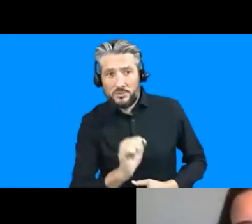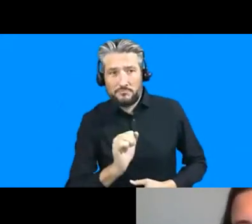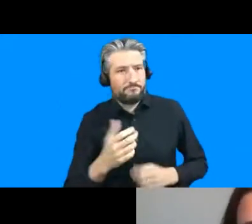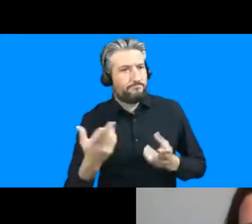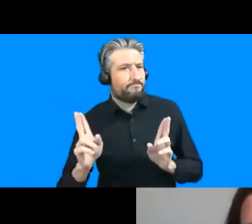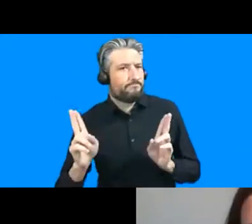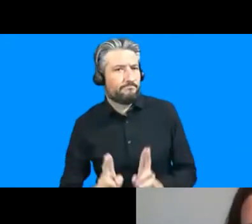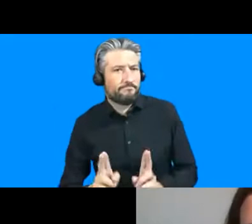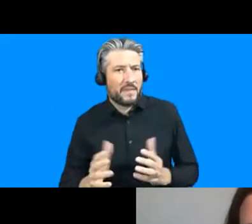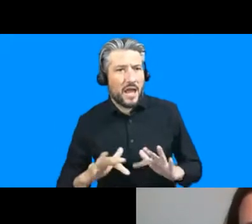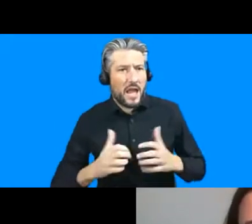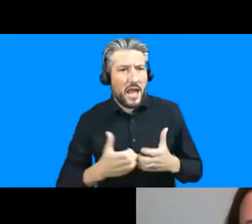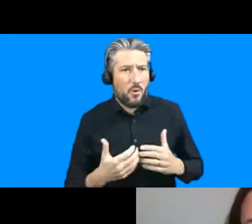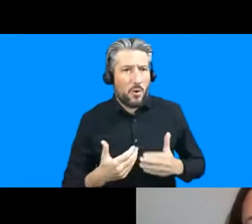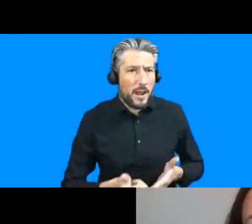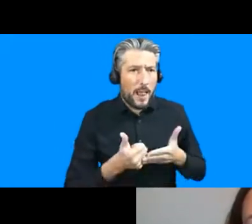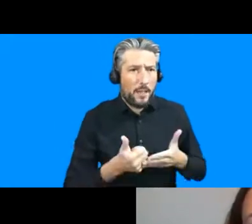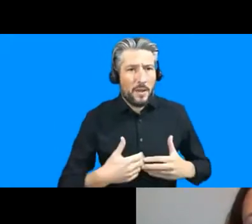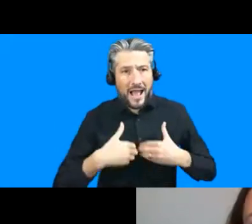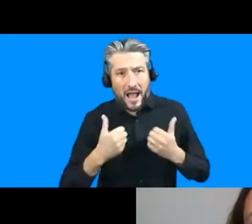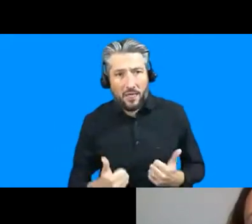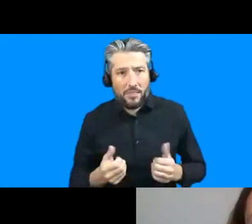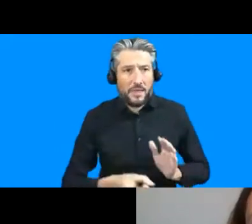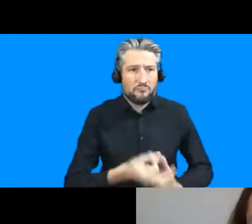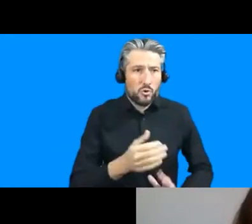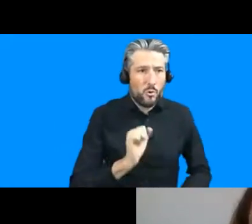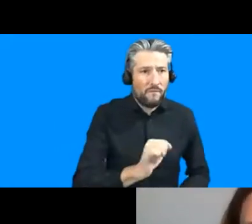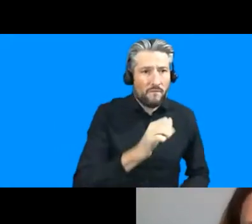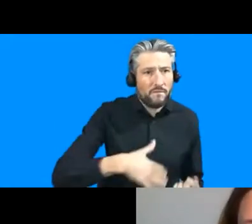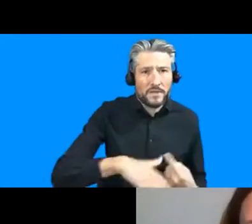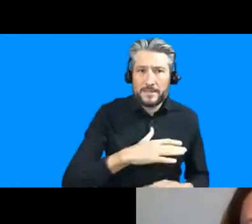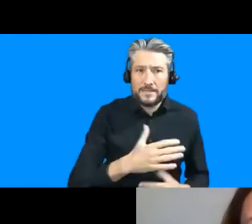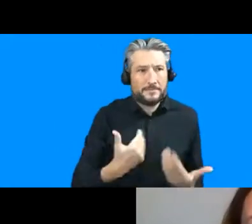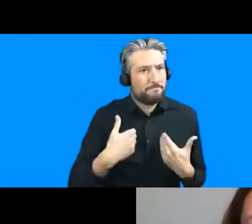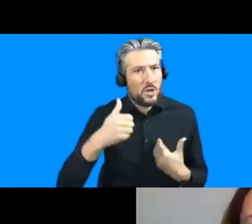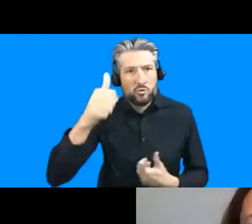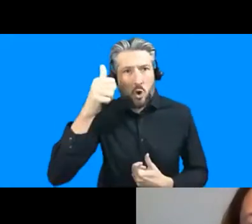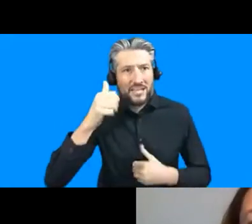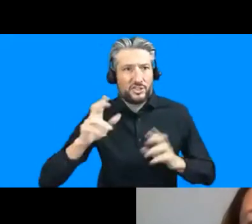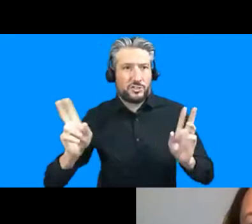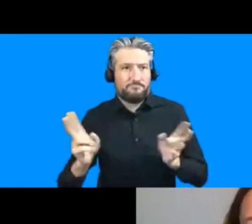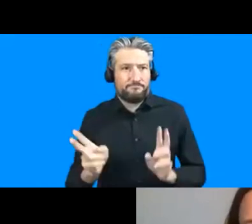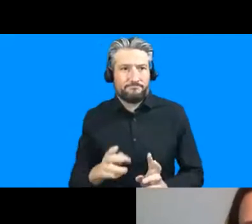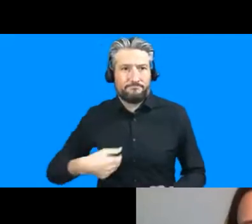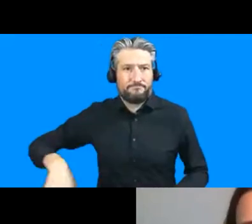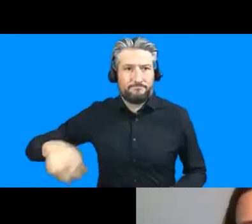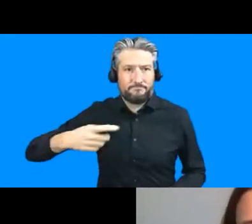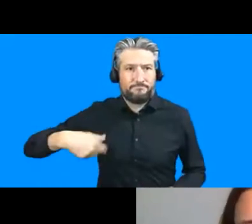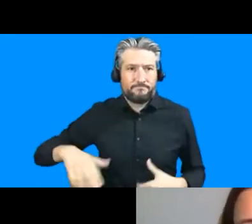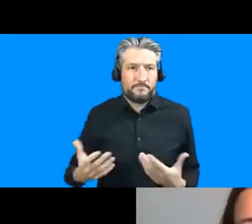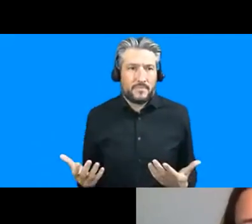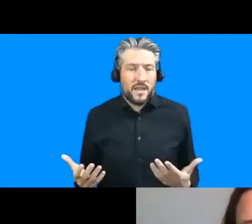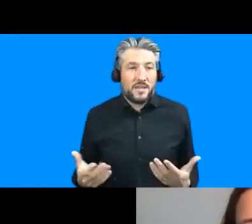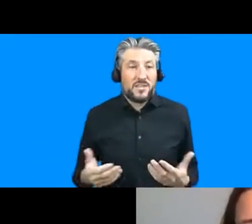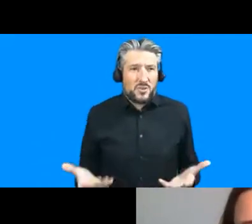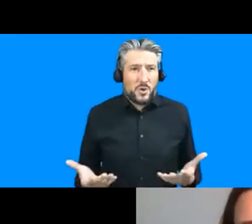and what we can do to improve it um so just a bit of background um and so what are the infrastructural challenges when